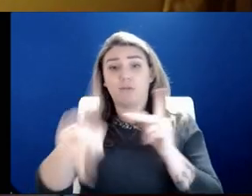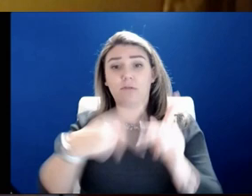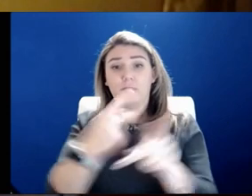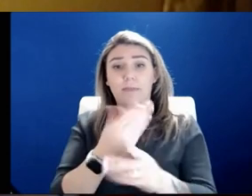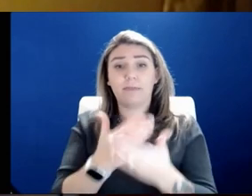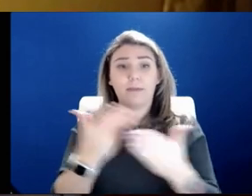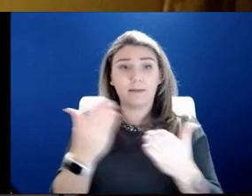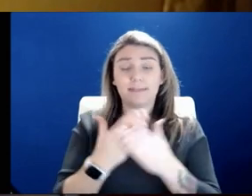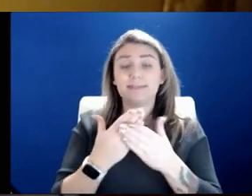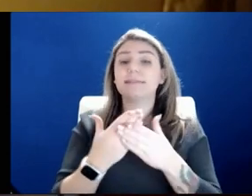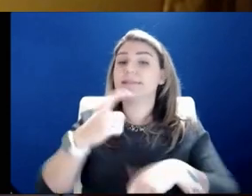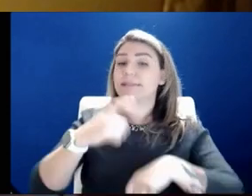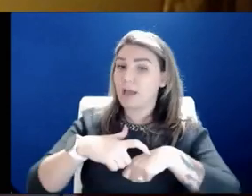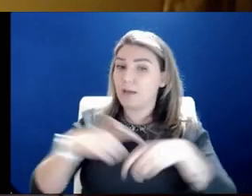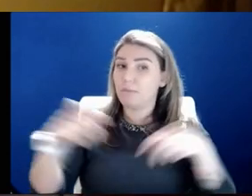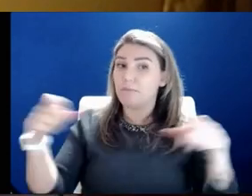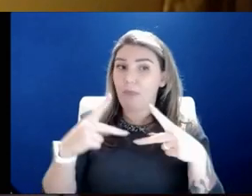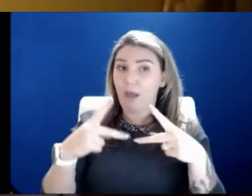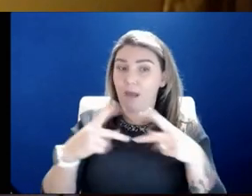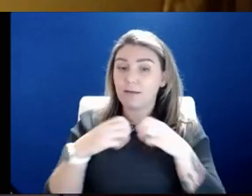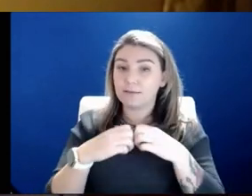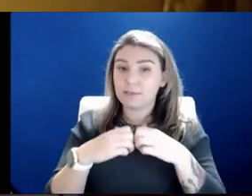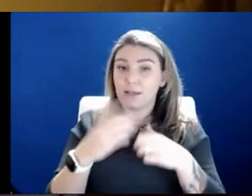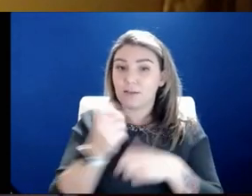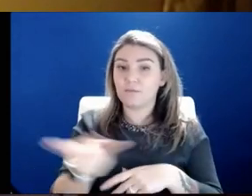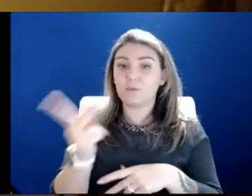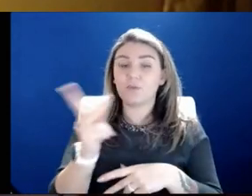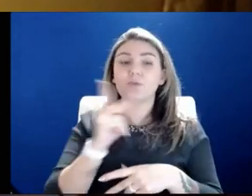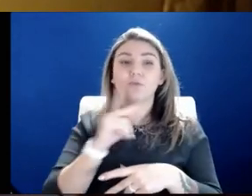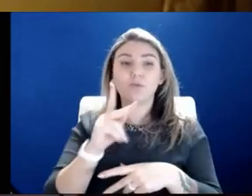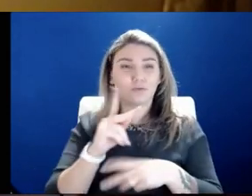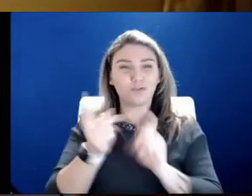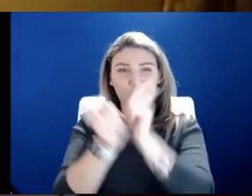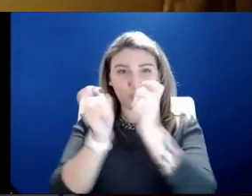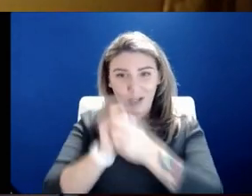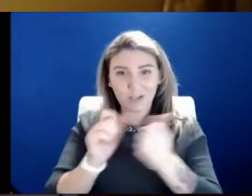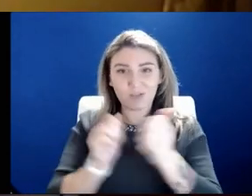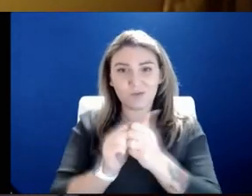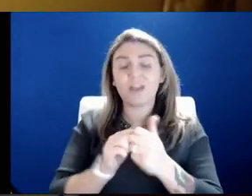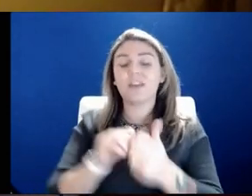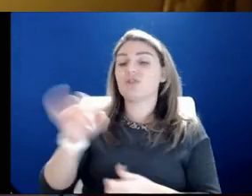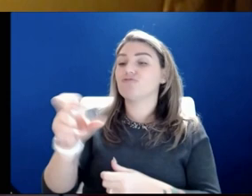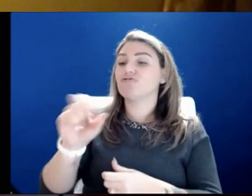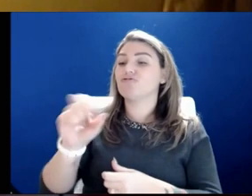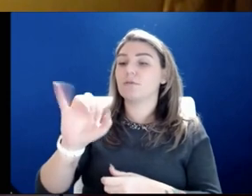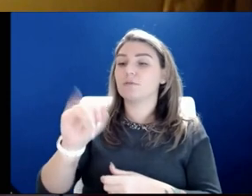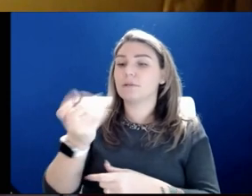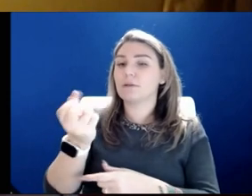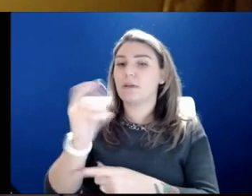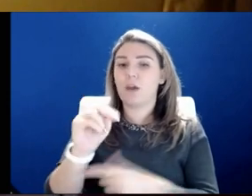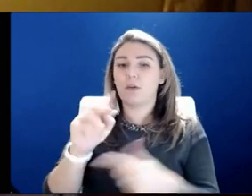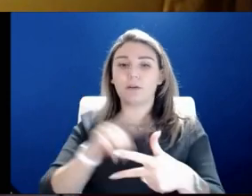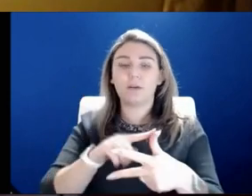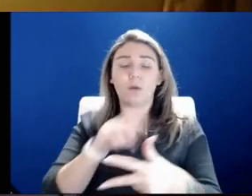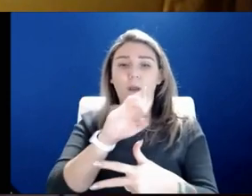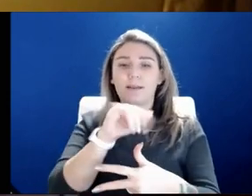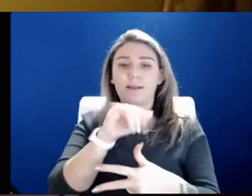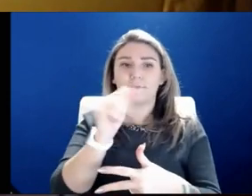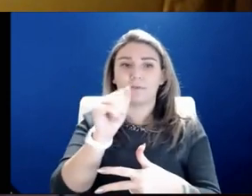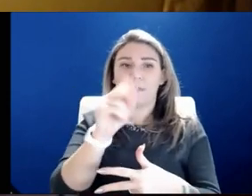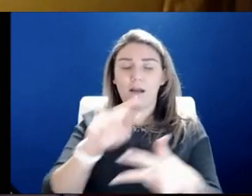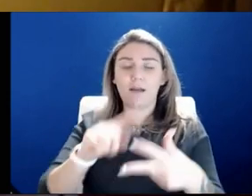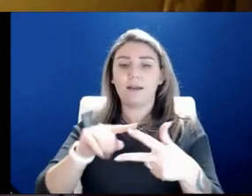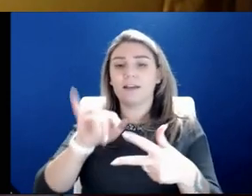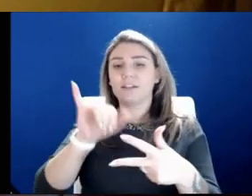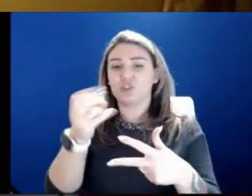for us to get back in touch. We've had a few personnel changes, both the Johnson County Commission and Wyandotte County with their leadership. And so